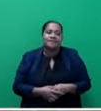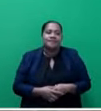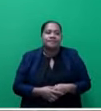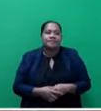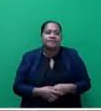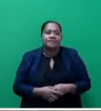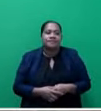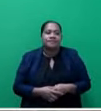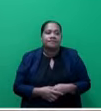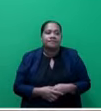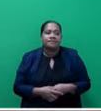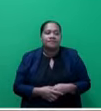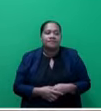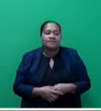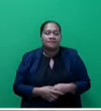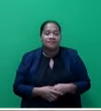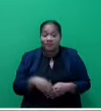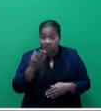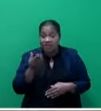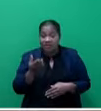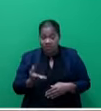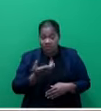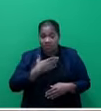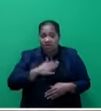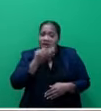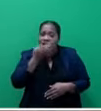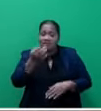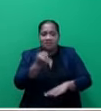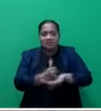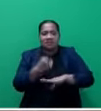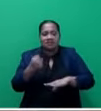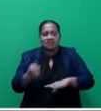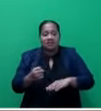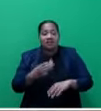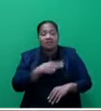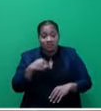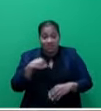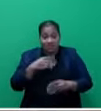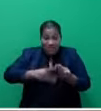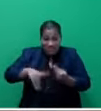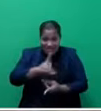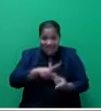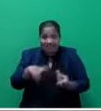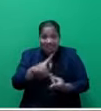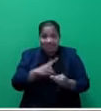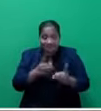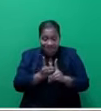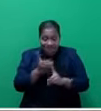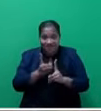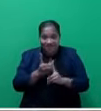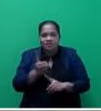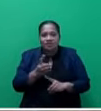On that note, I'd like to ask government through the Minister for Disaster and Development to